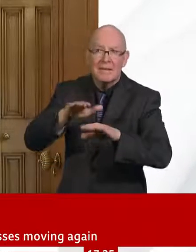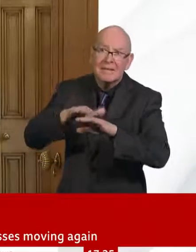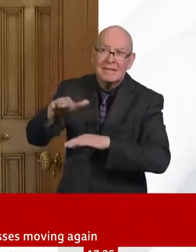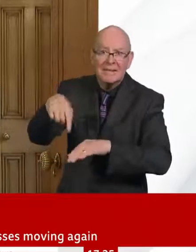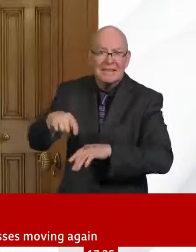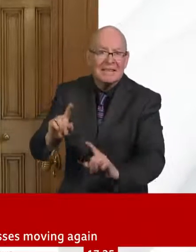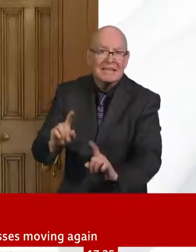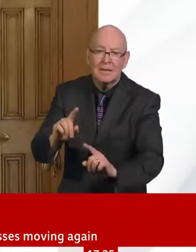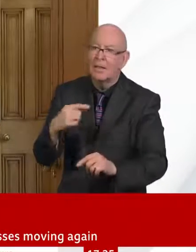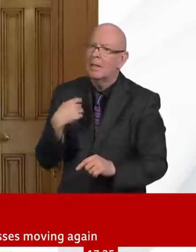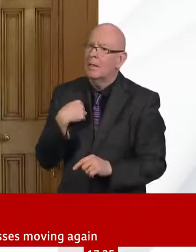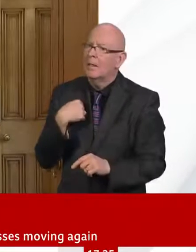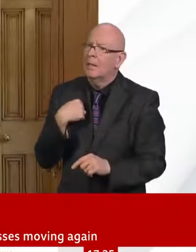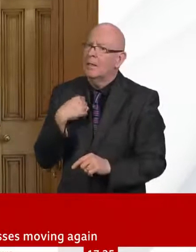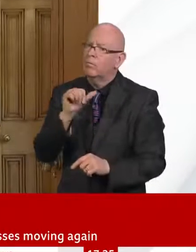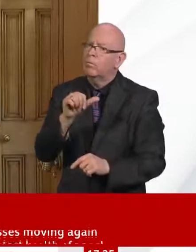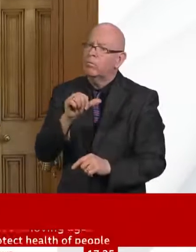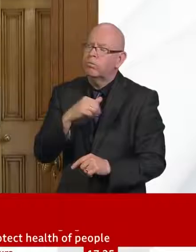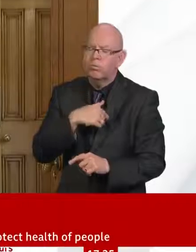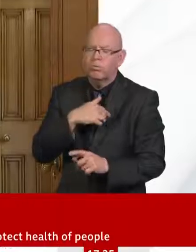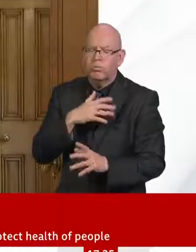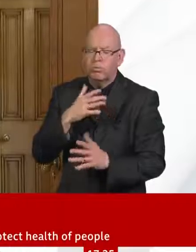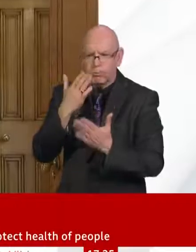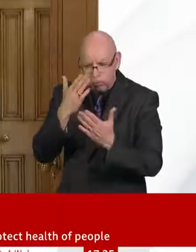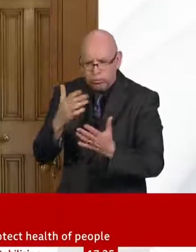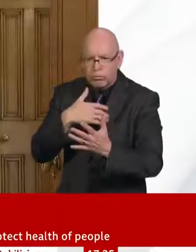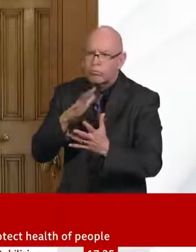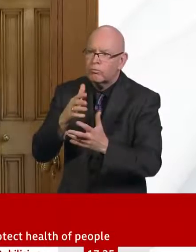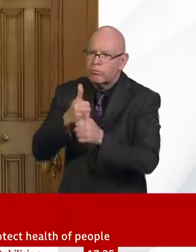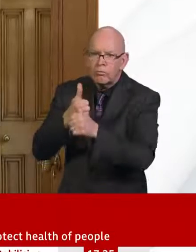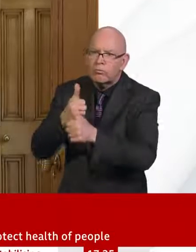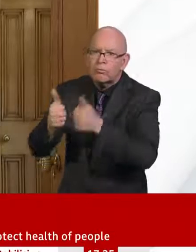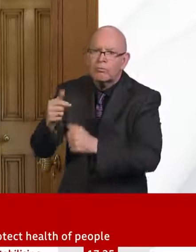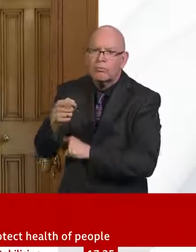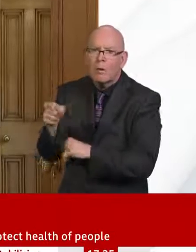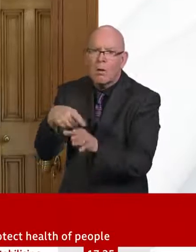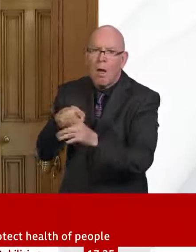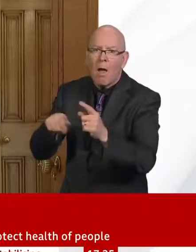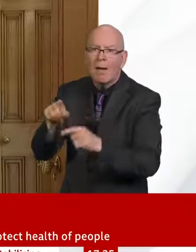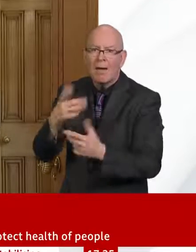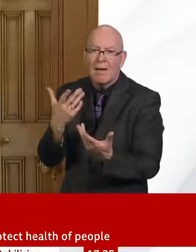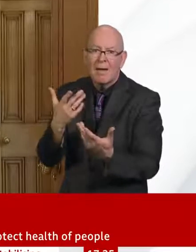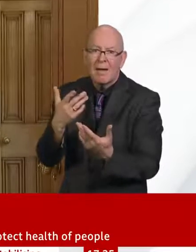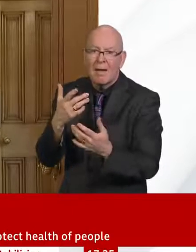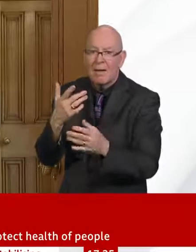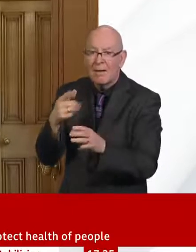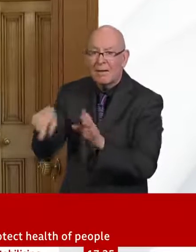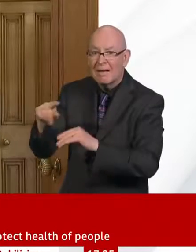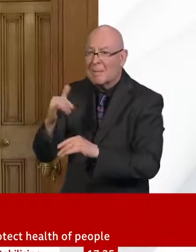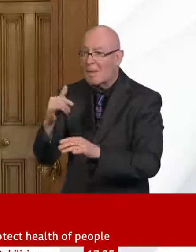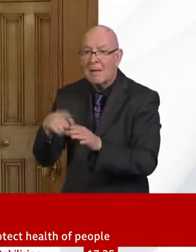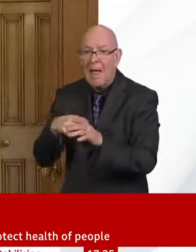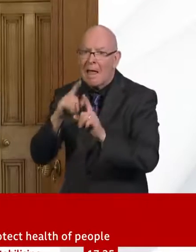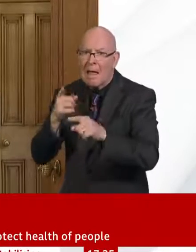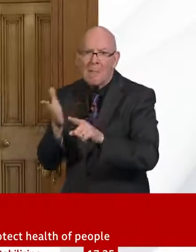And they're doing, they're doing, you know, what they're doing in difficult circumstances, trying to do the best they can. And then all the way up to people in the labour market, as you